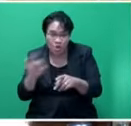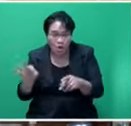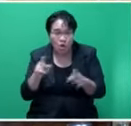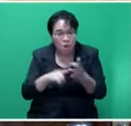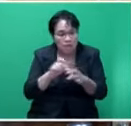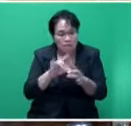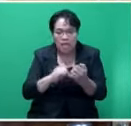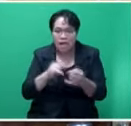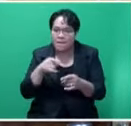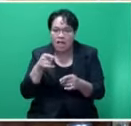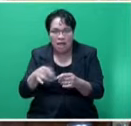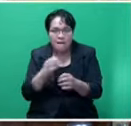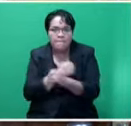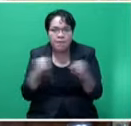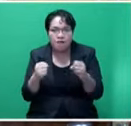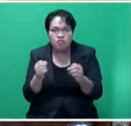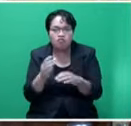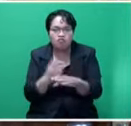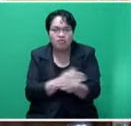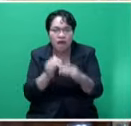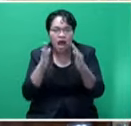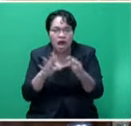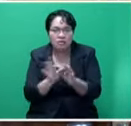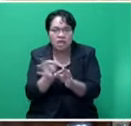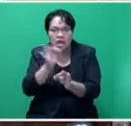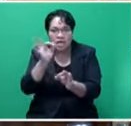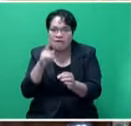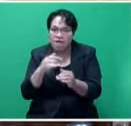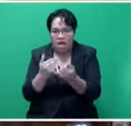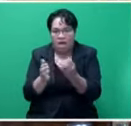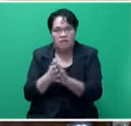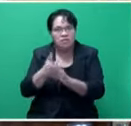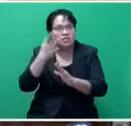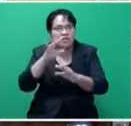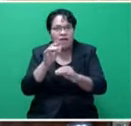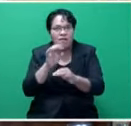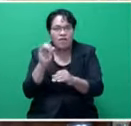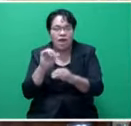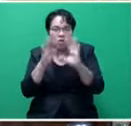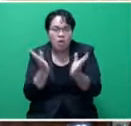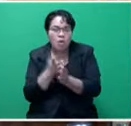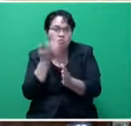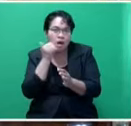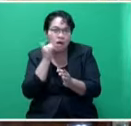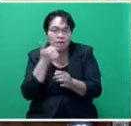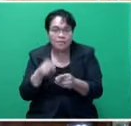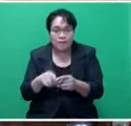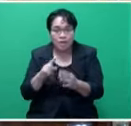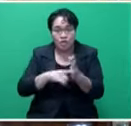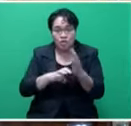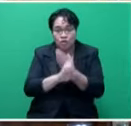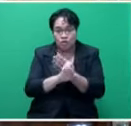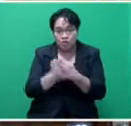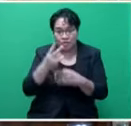powerful greenhouse gases that have high or very high global warming potential. On June 16, 2020, Mr.